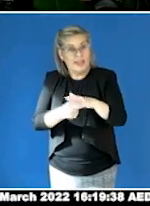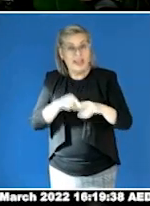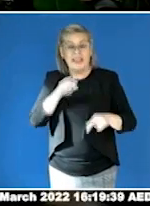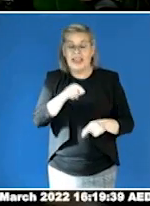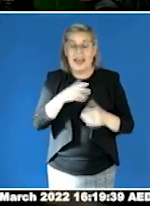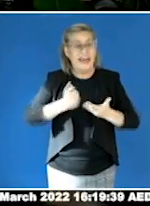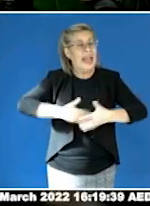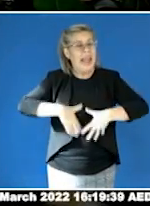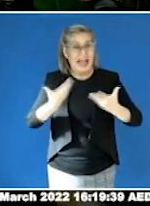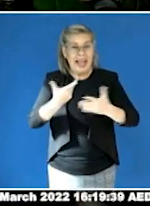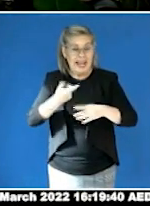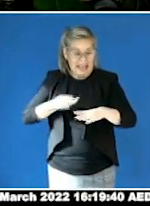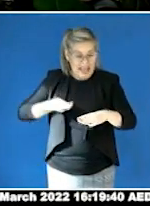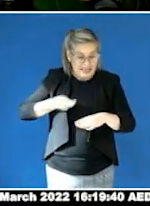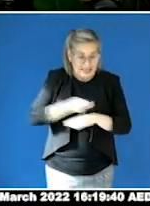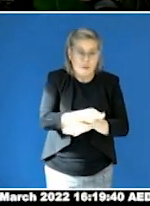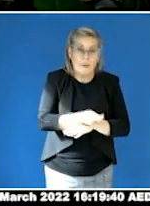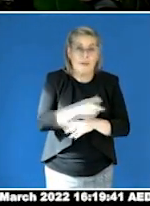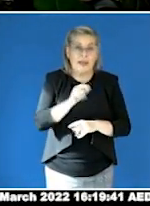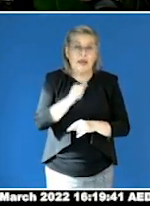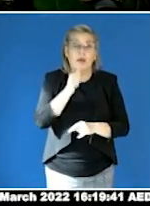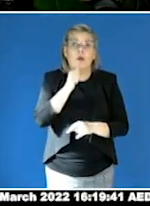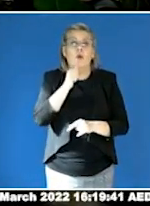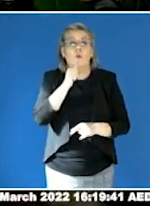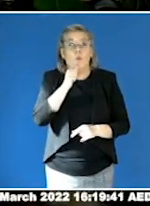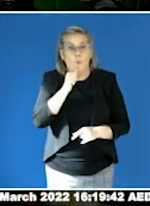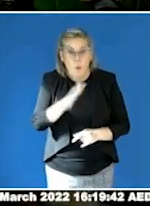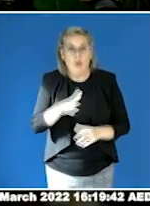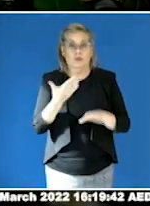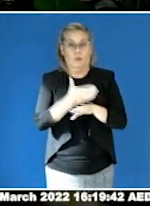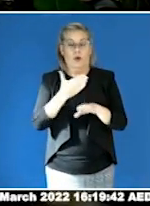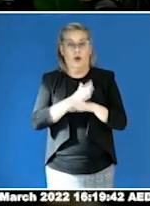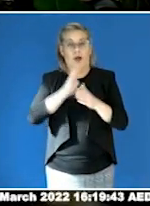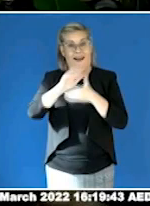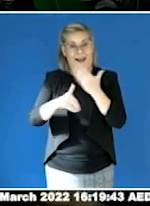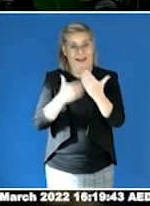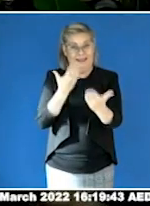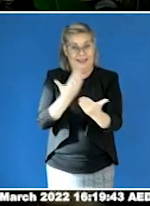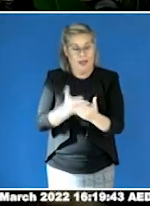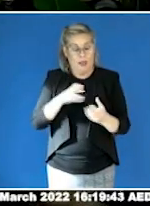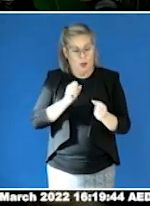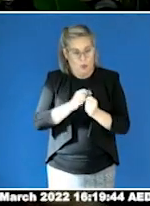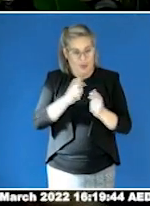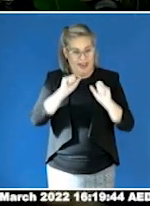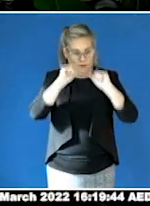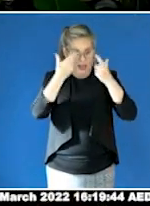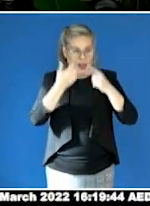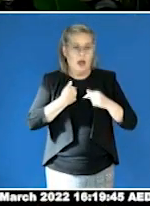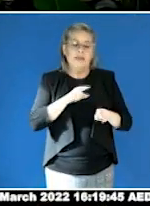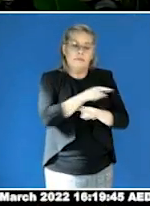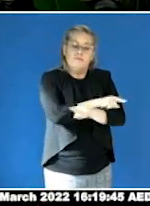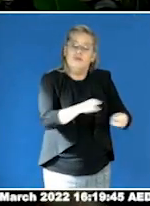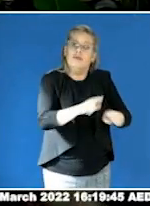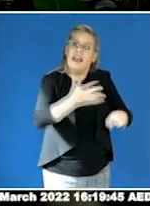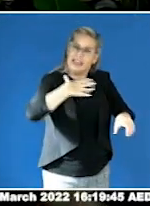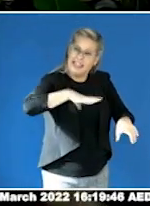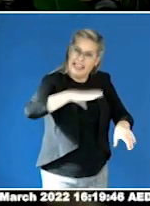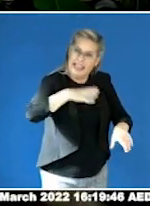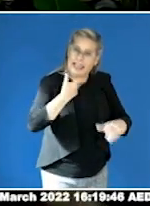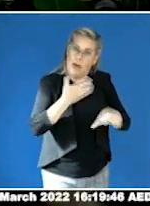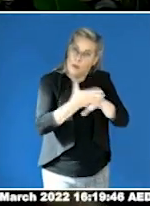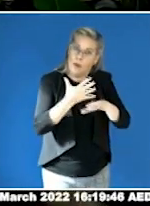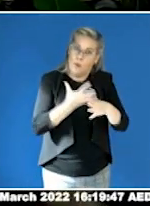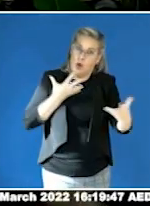perpetrators. We are here today talking to the lived experience of autistic females and gender diverse people. But we cannot